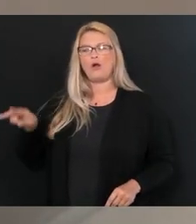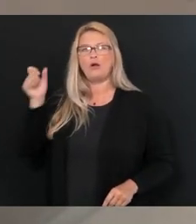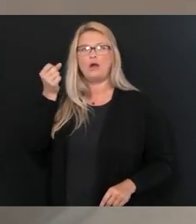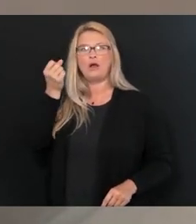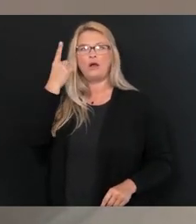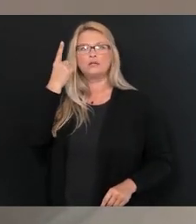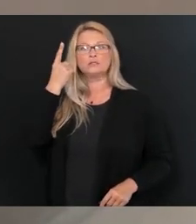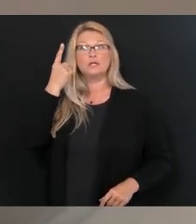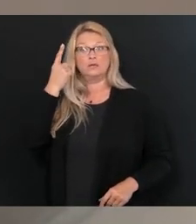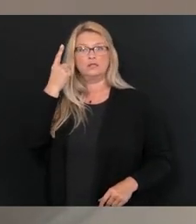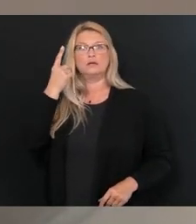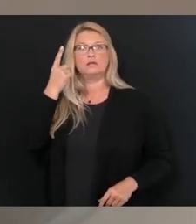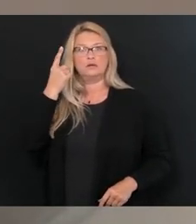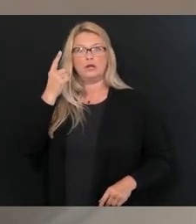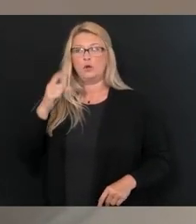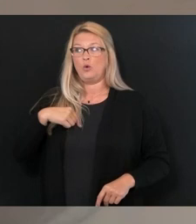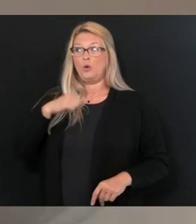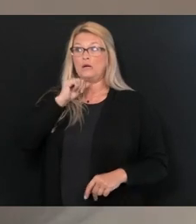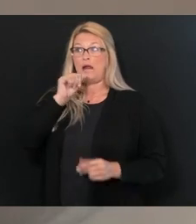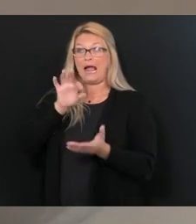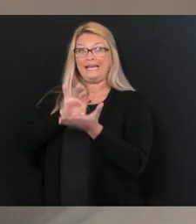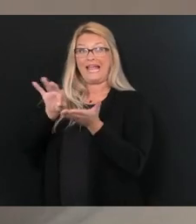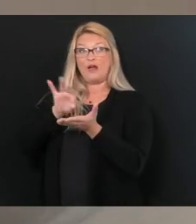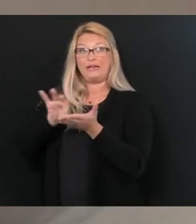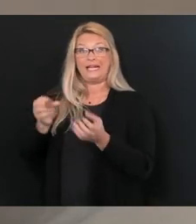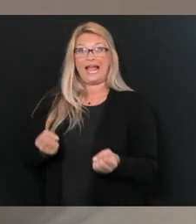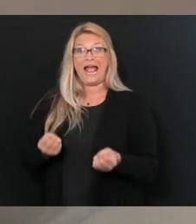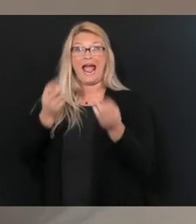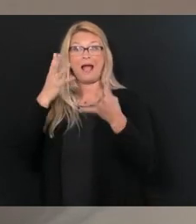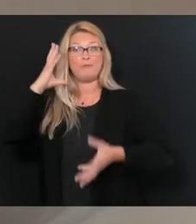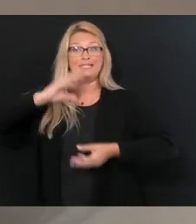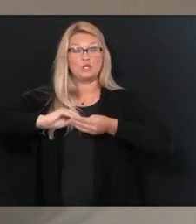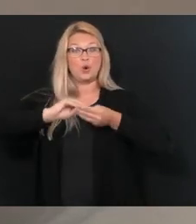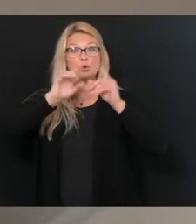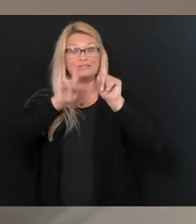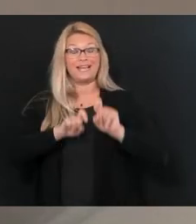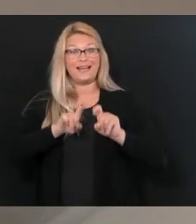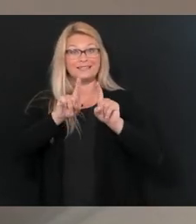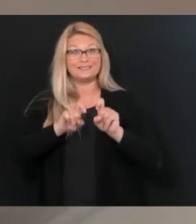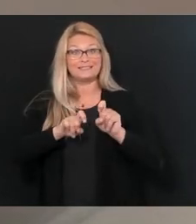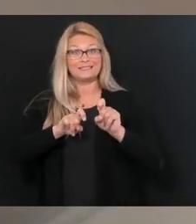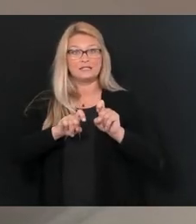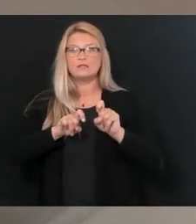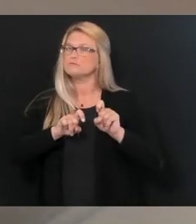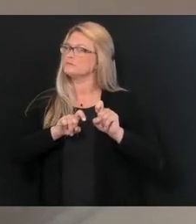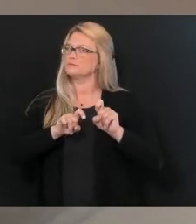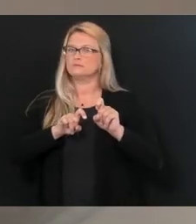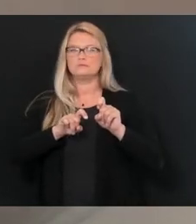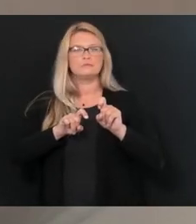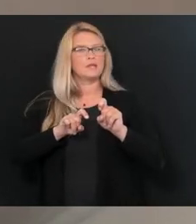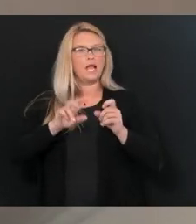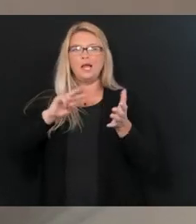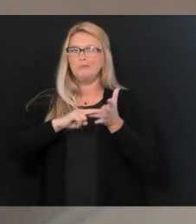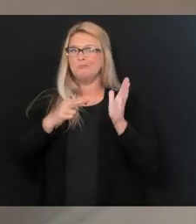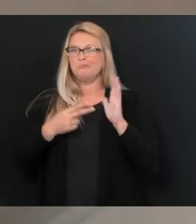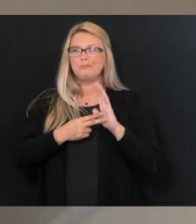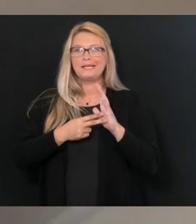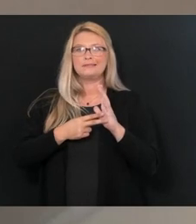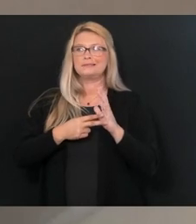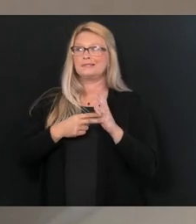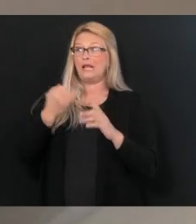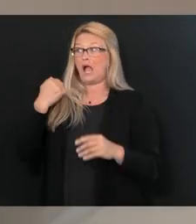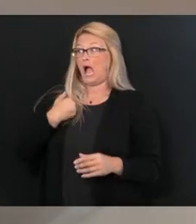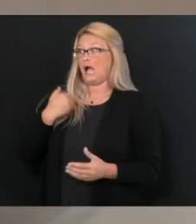we didn't account for how many tests were taken to get to that daily positive rate, that a lot of people figured out,